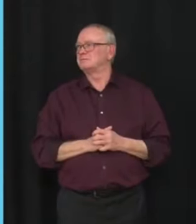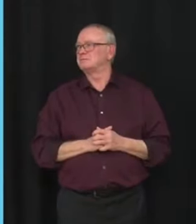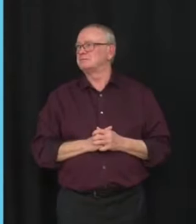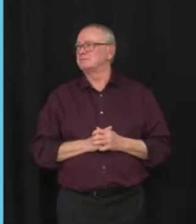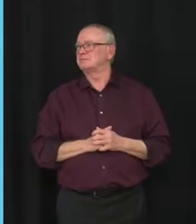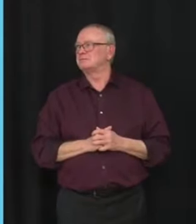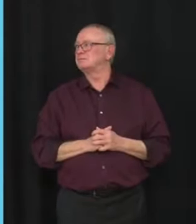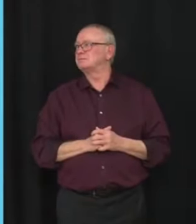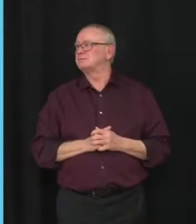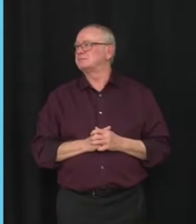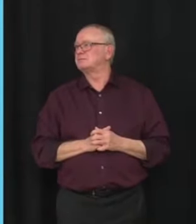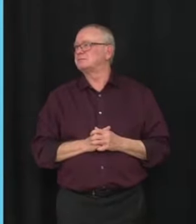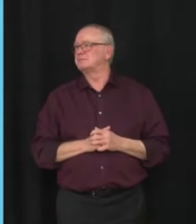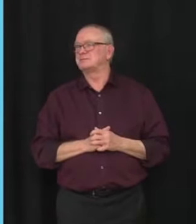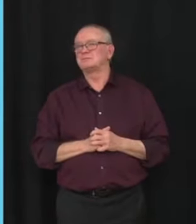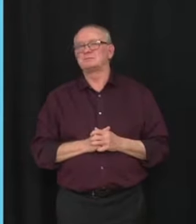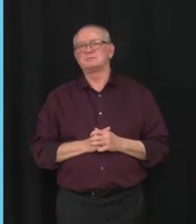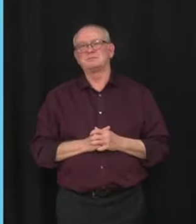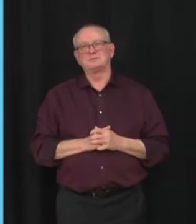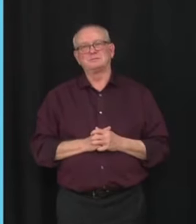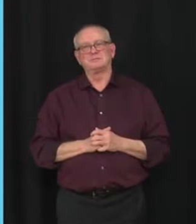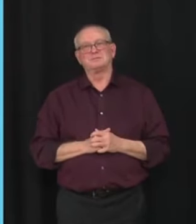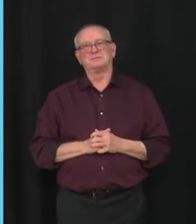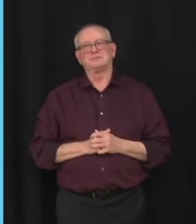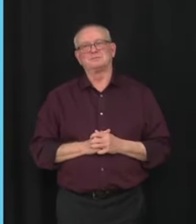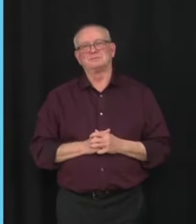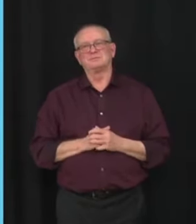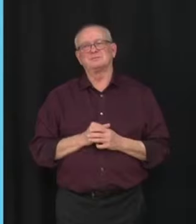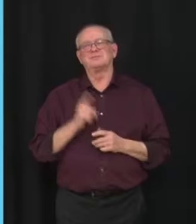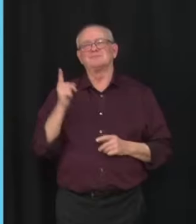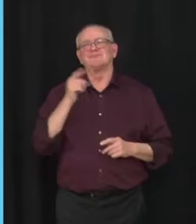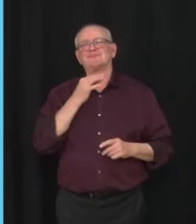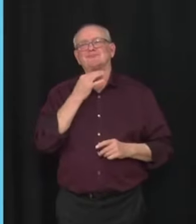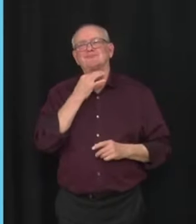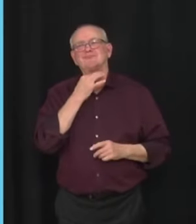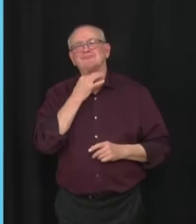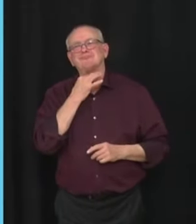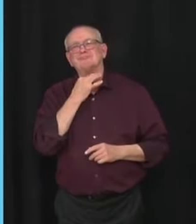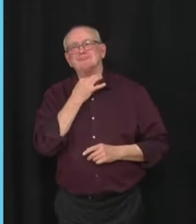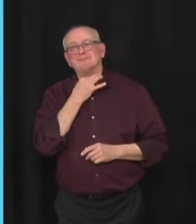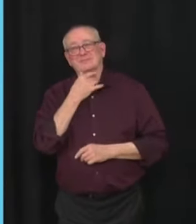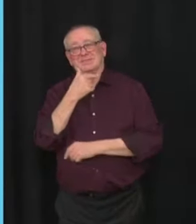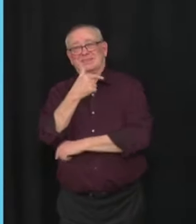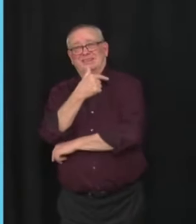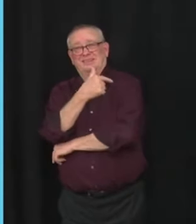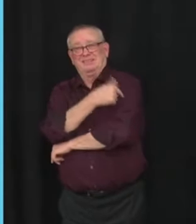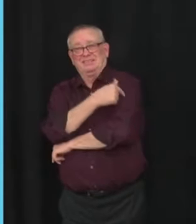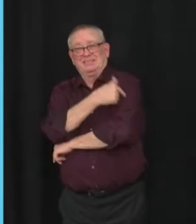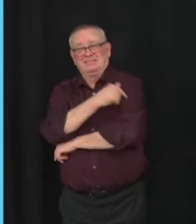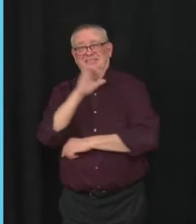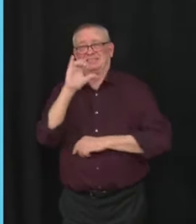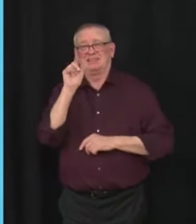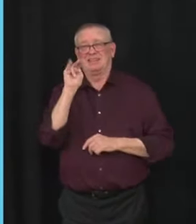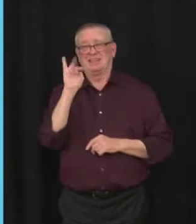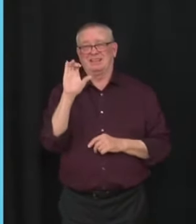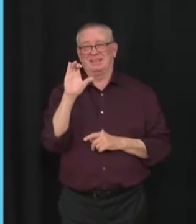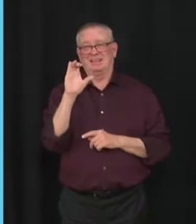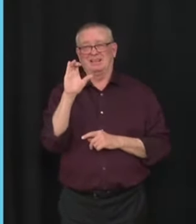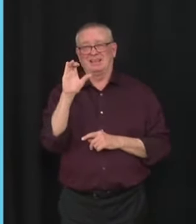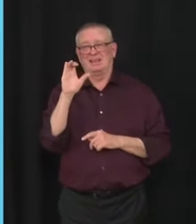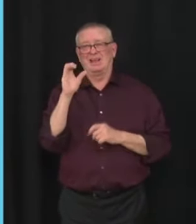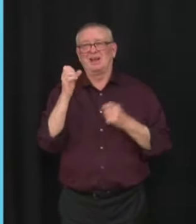Hello, I'm just wondering if you're going to run vaccine clinics in schools to make them more accessible to people and